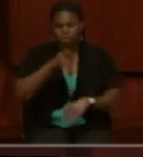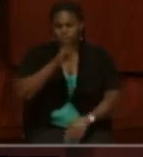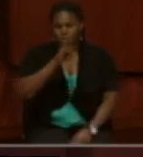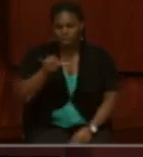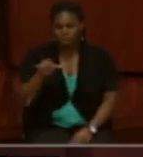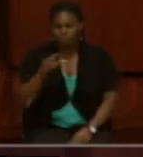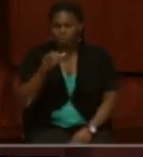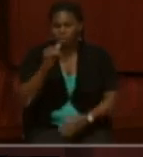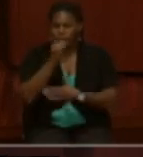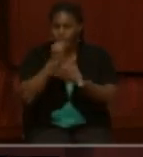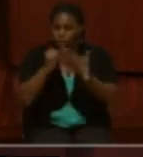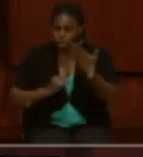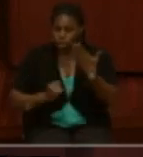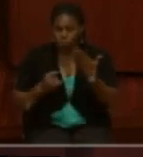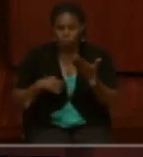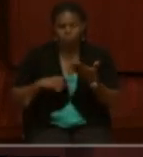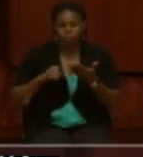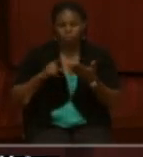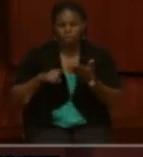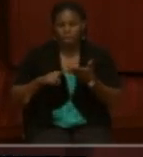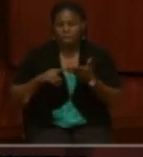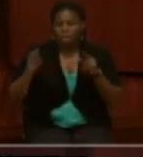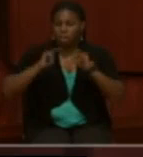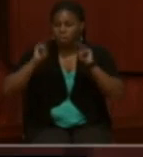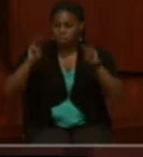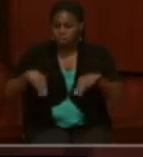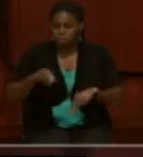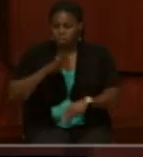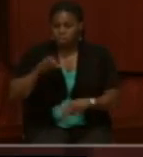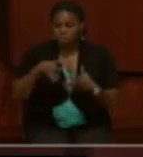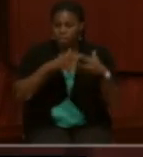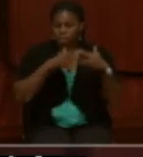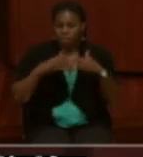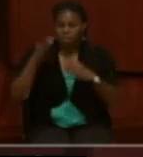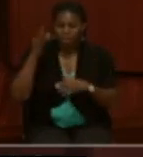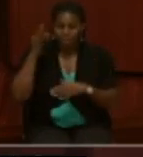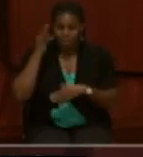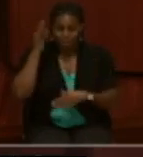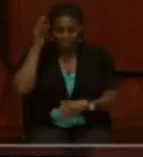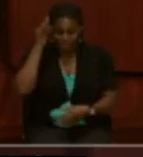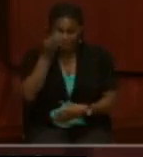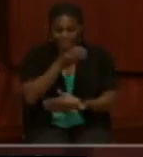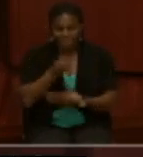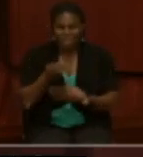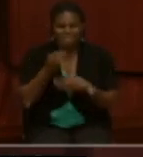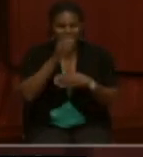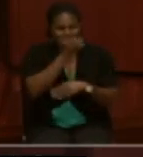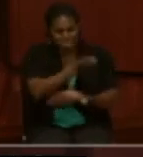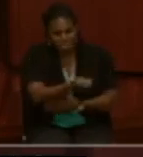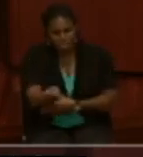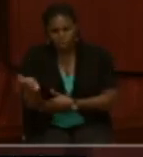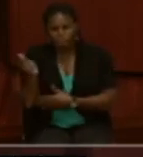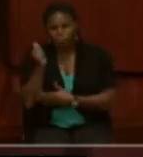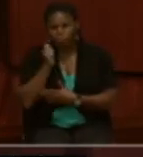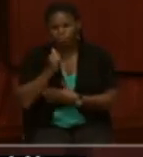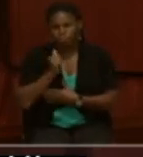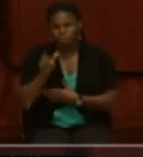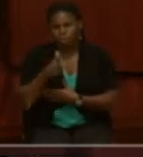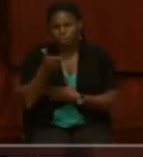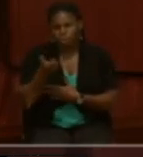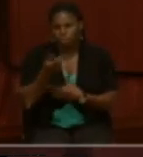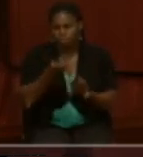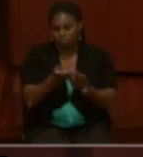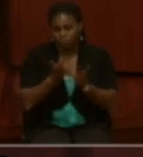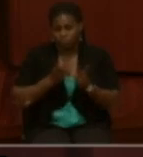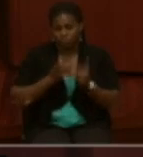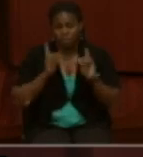National Museum of the American Indian, and several Civil War symposia. He